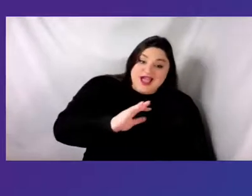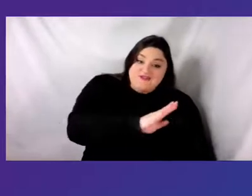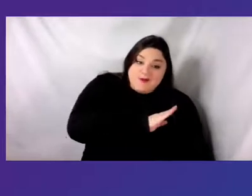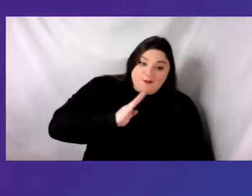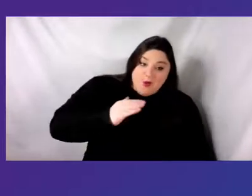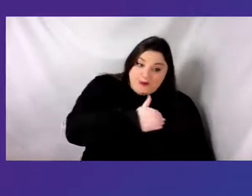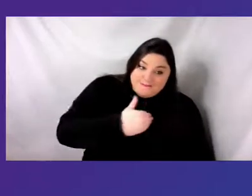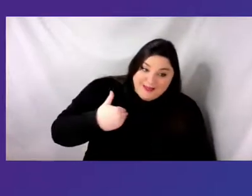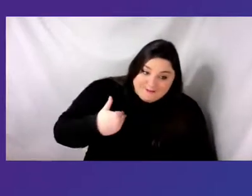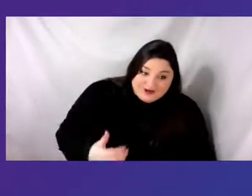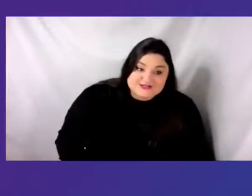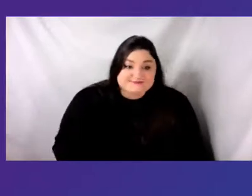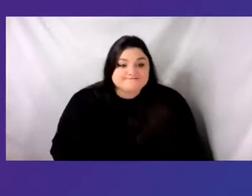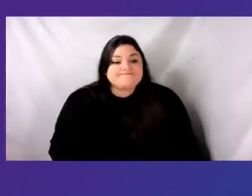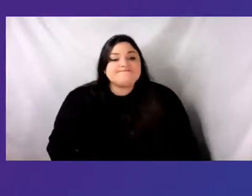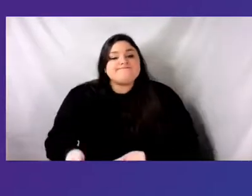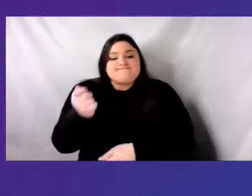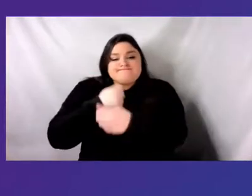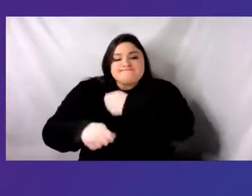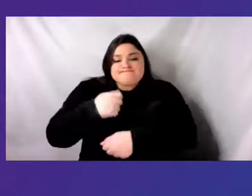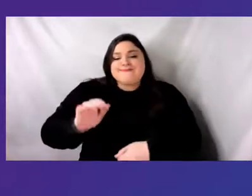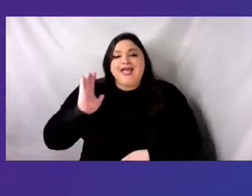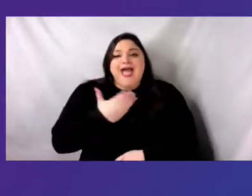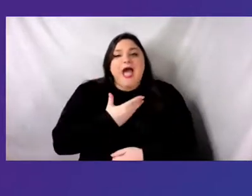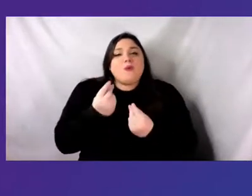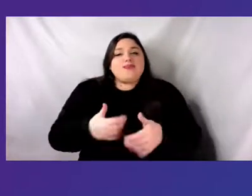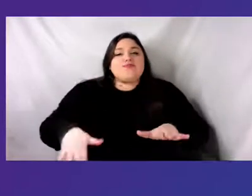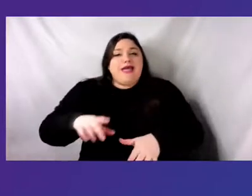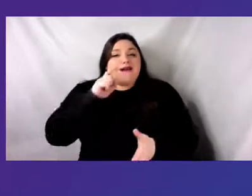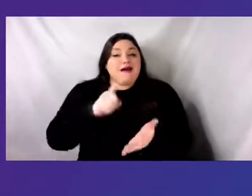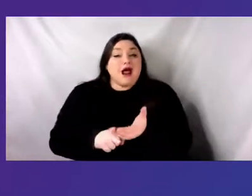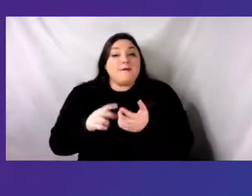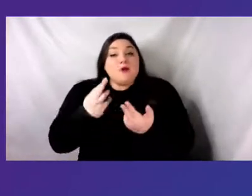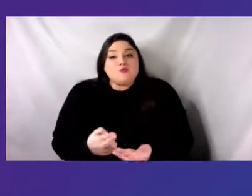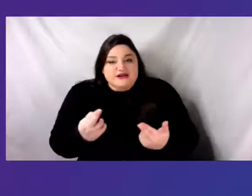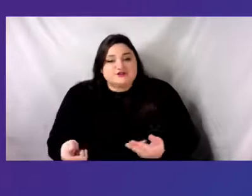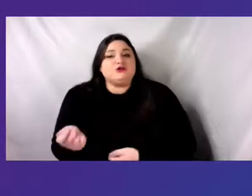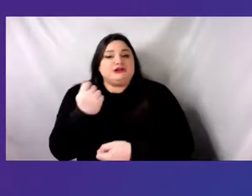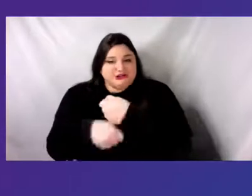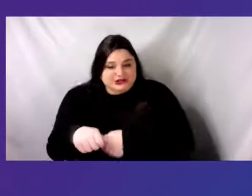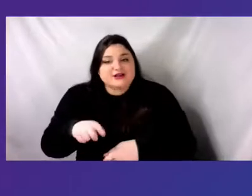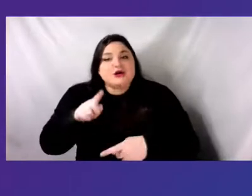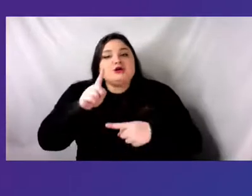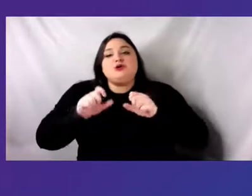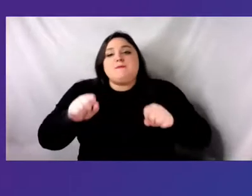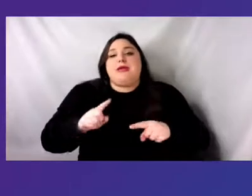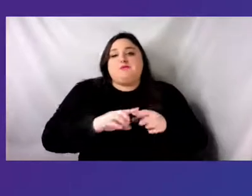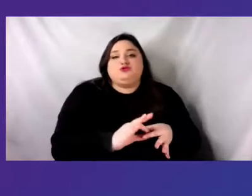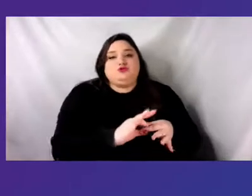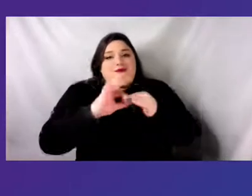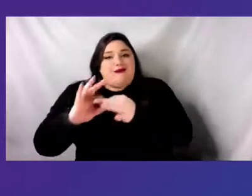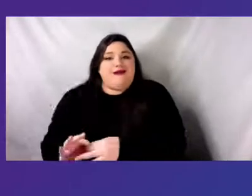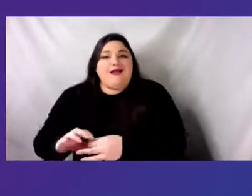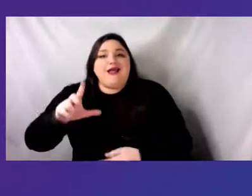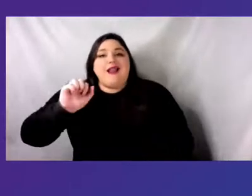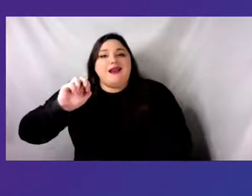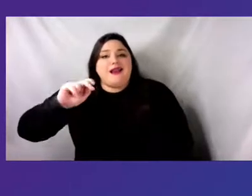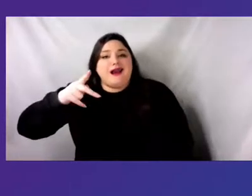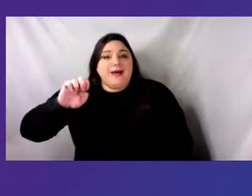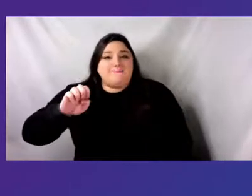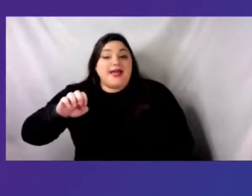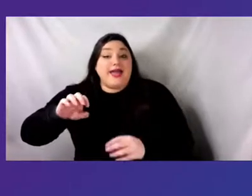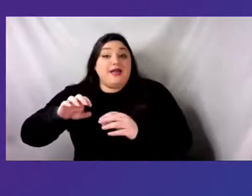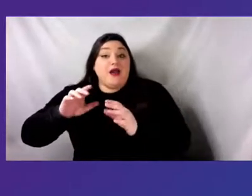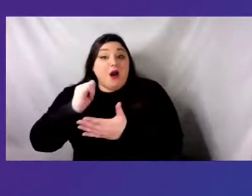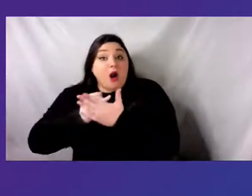updating of land acknowledgment resources on our website to connect Lenape artists to other organizations